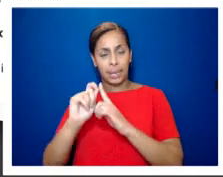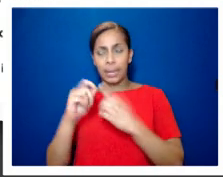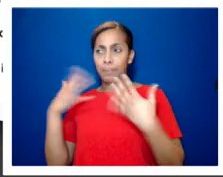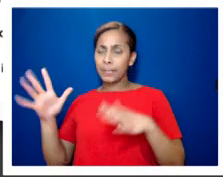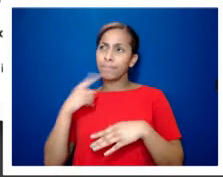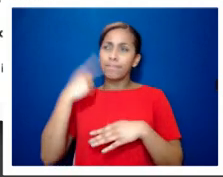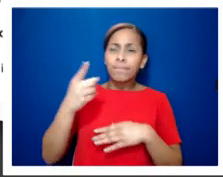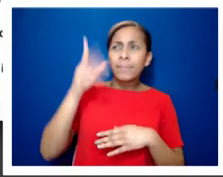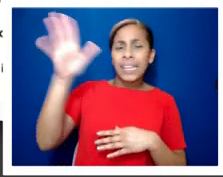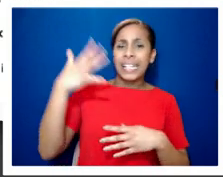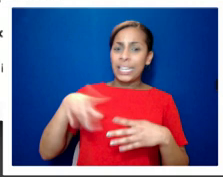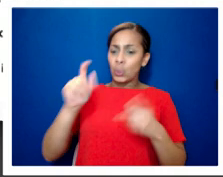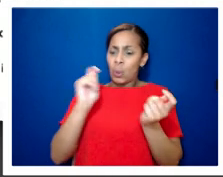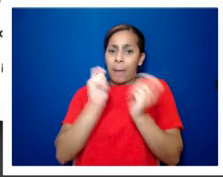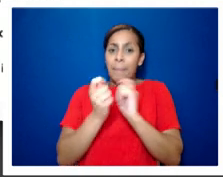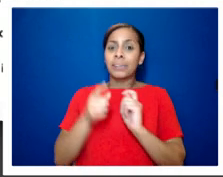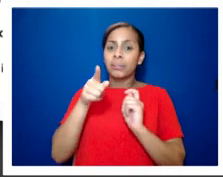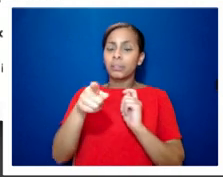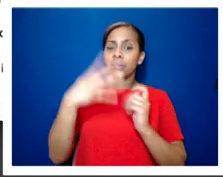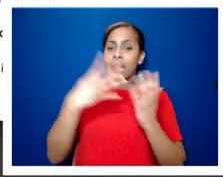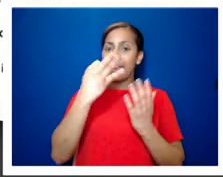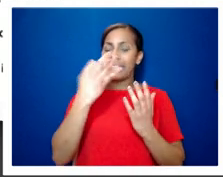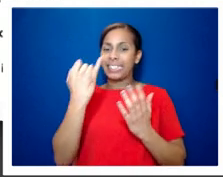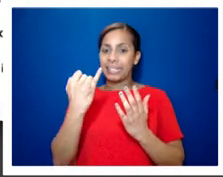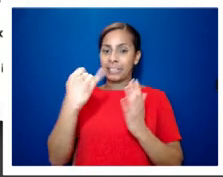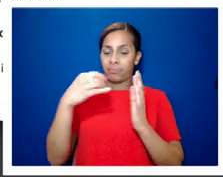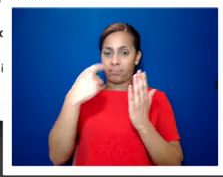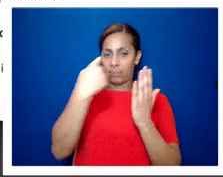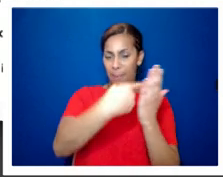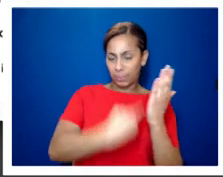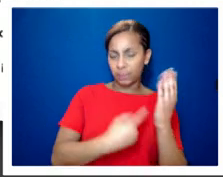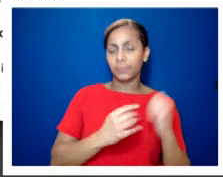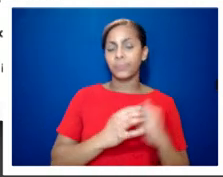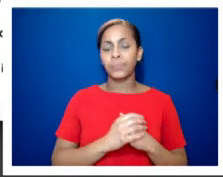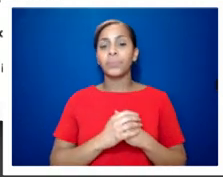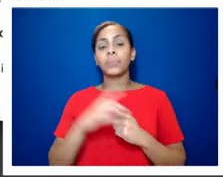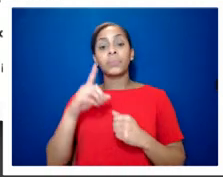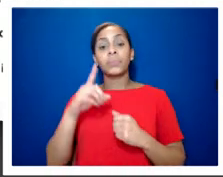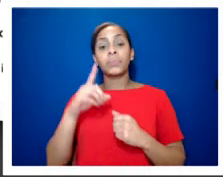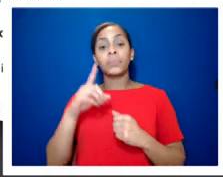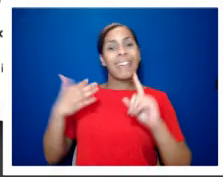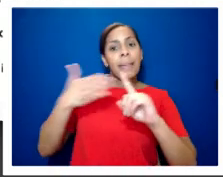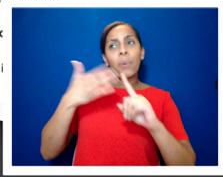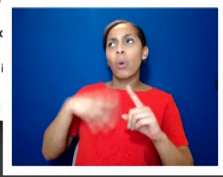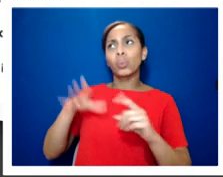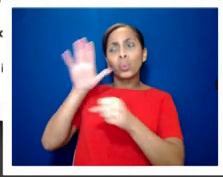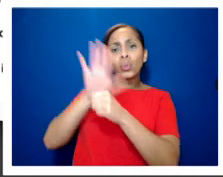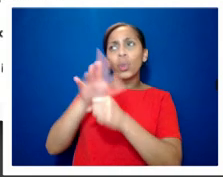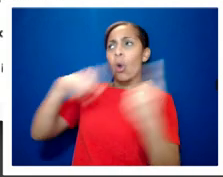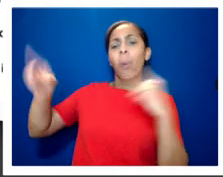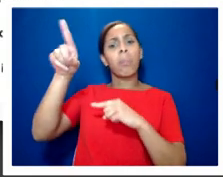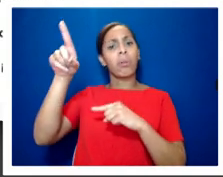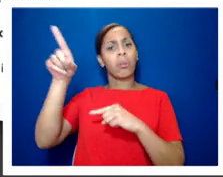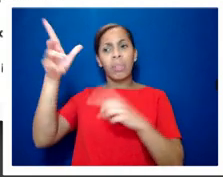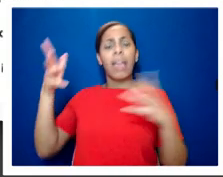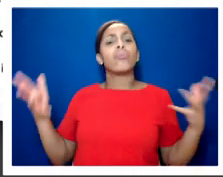1986 that was aimed to stop councils from doing what the act called promoting the acceptability of